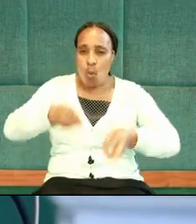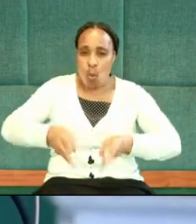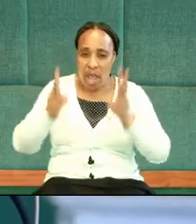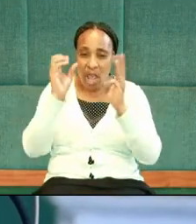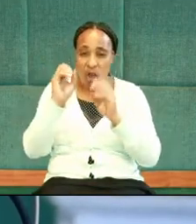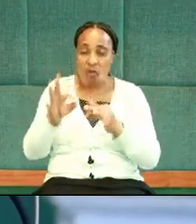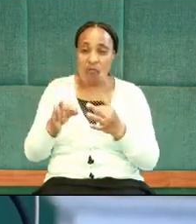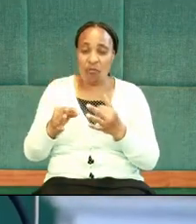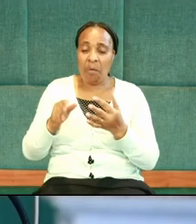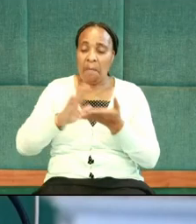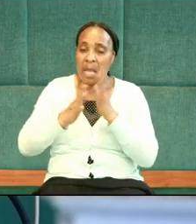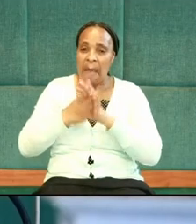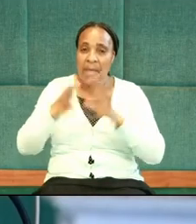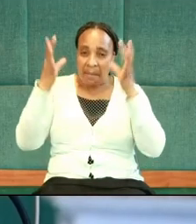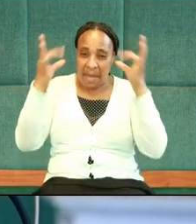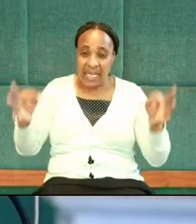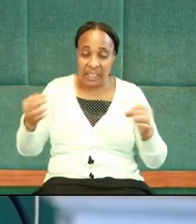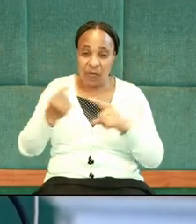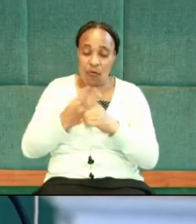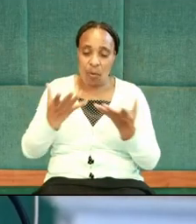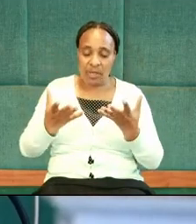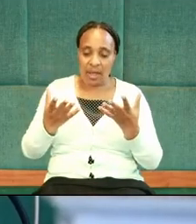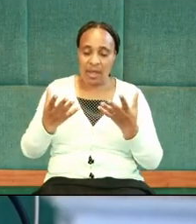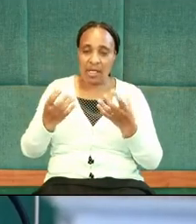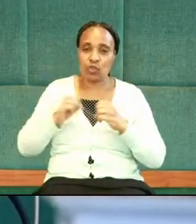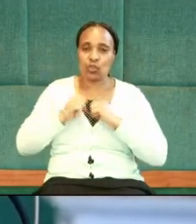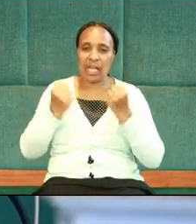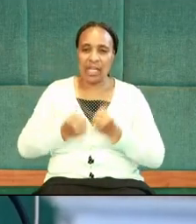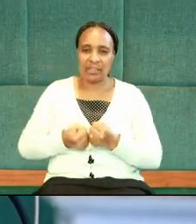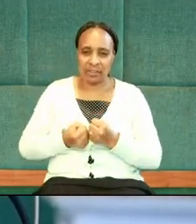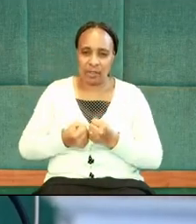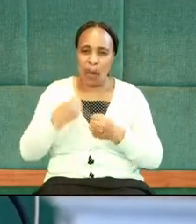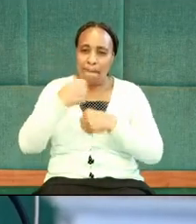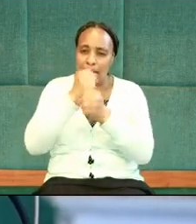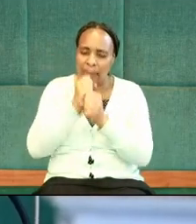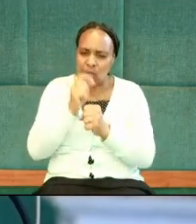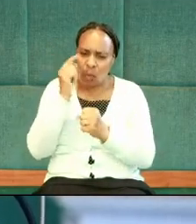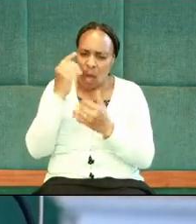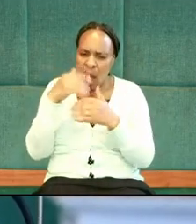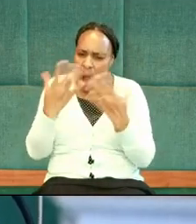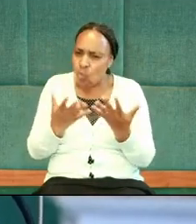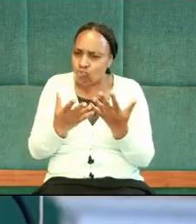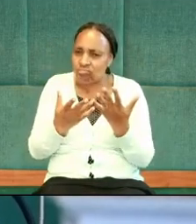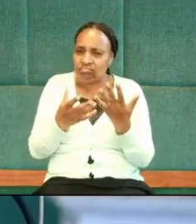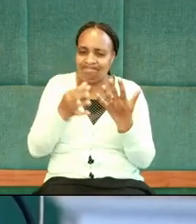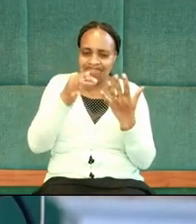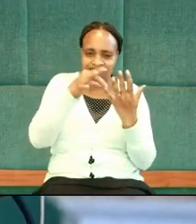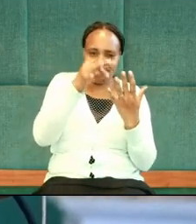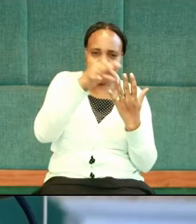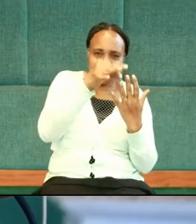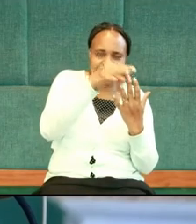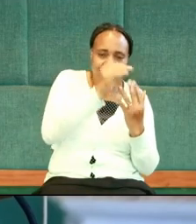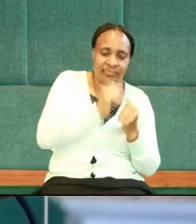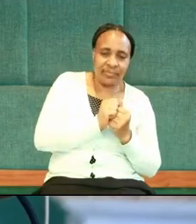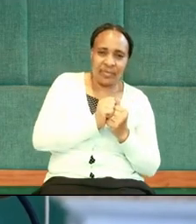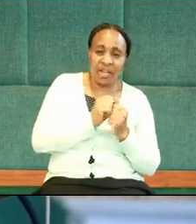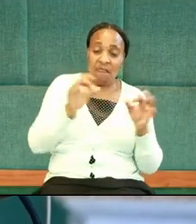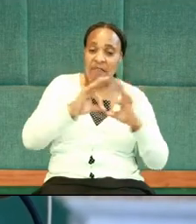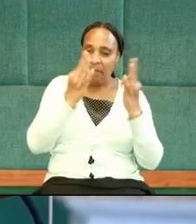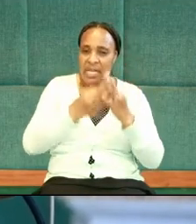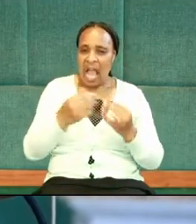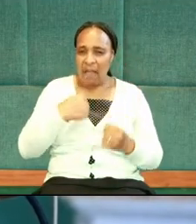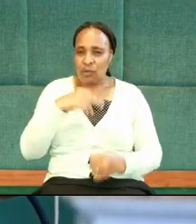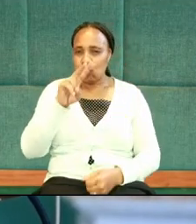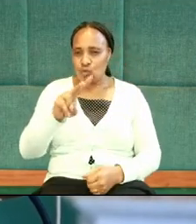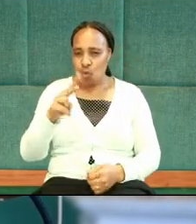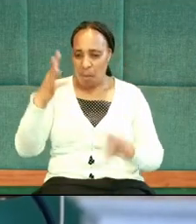getting married from the Hebrew society was mate selection. Families usually arrange marriages,